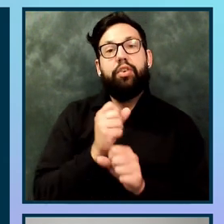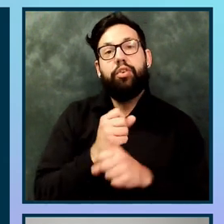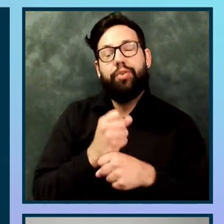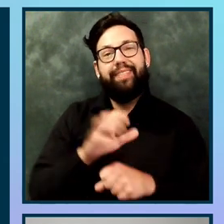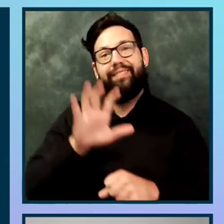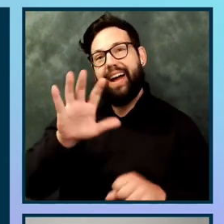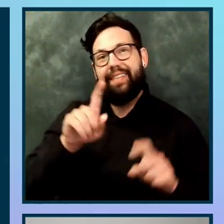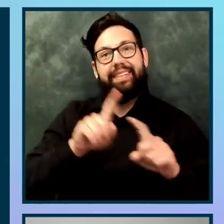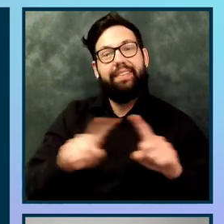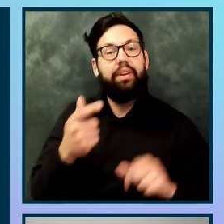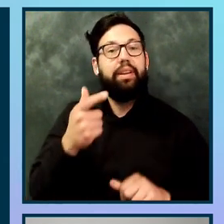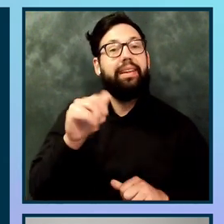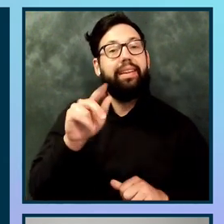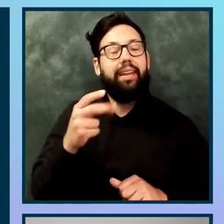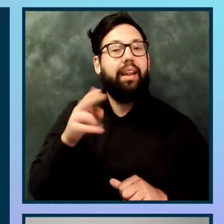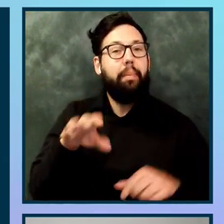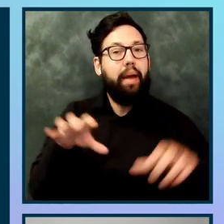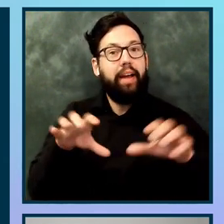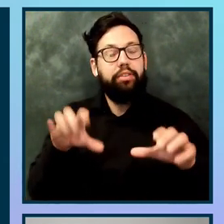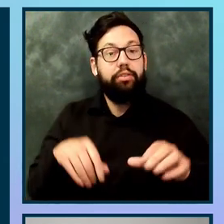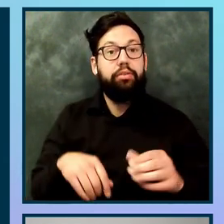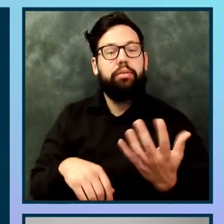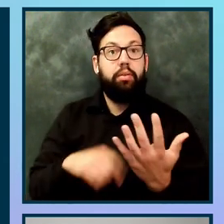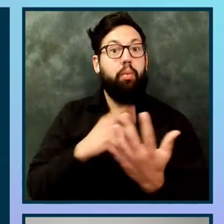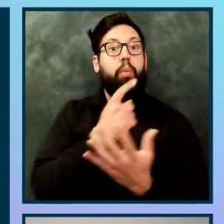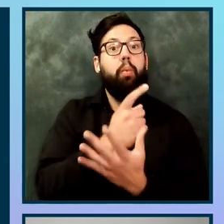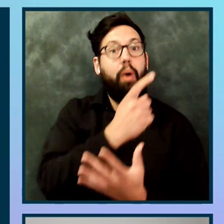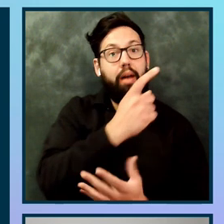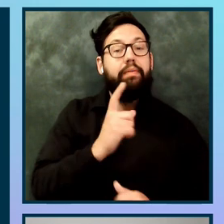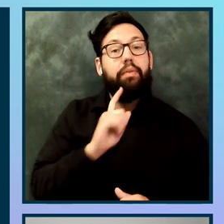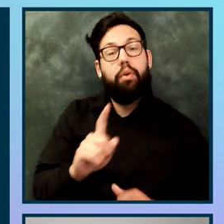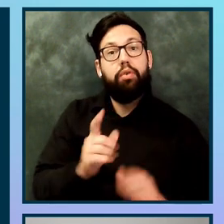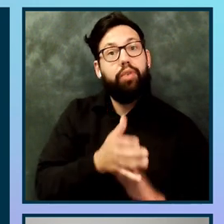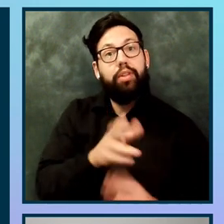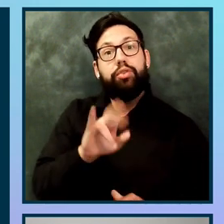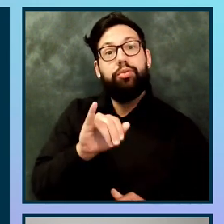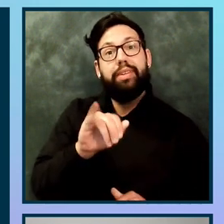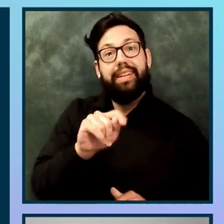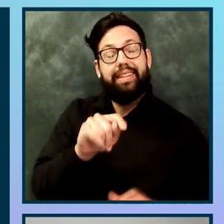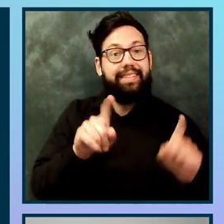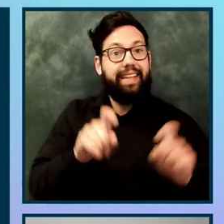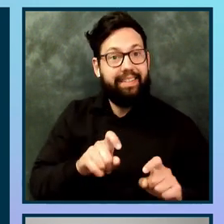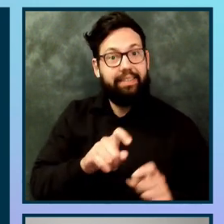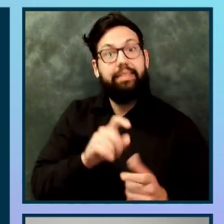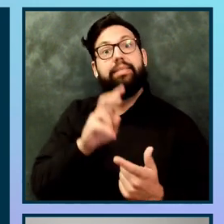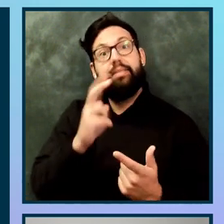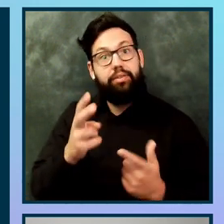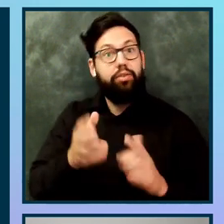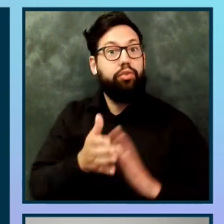tests that I showed you before, one to run Axe, one to run